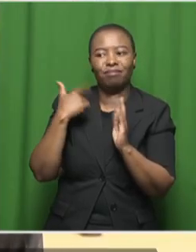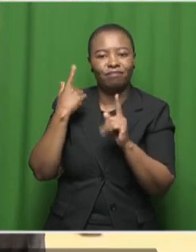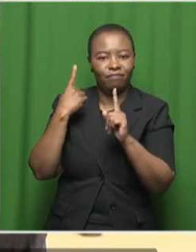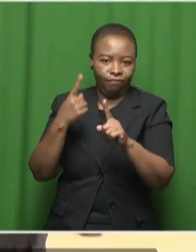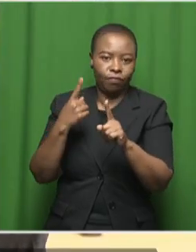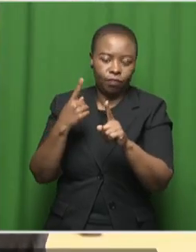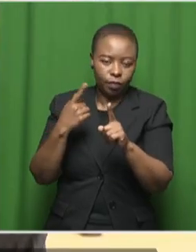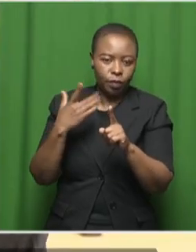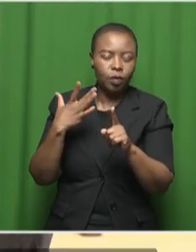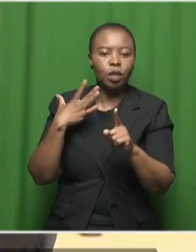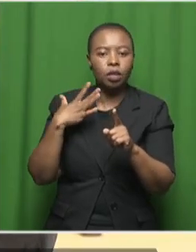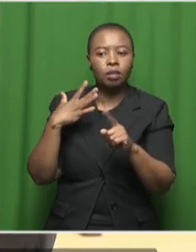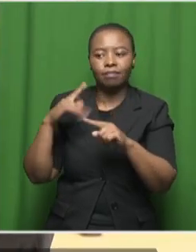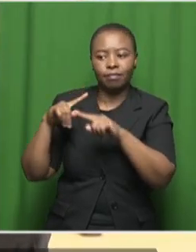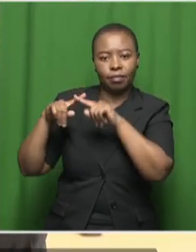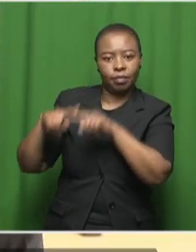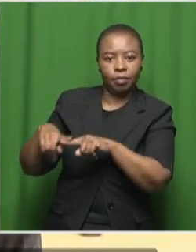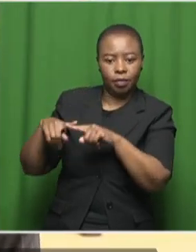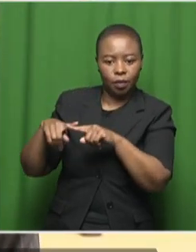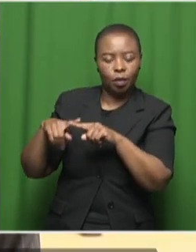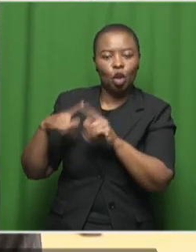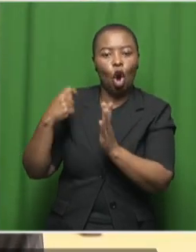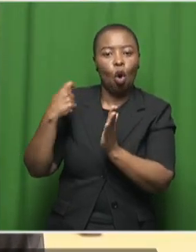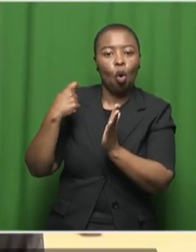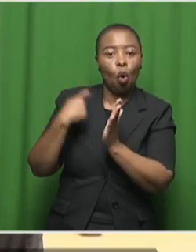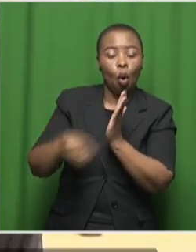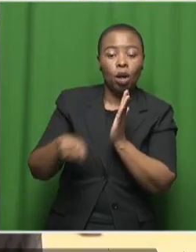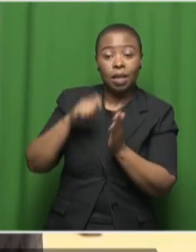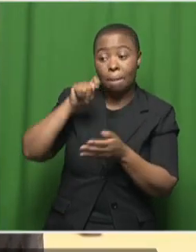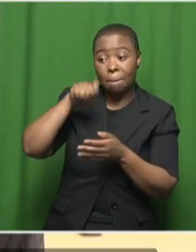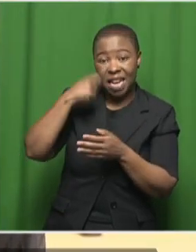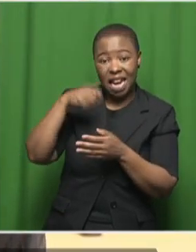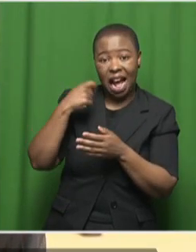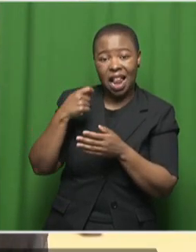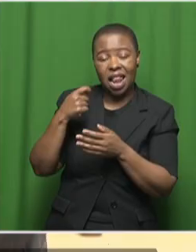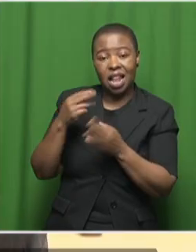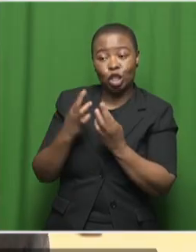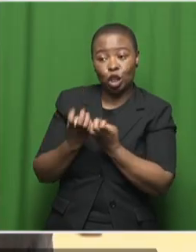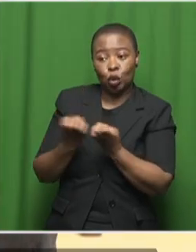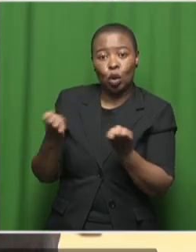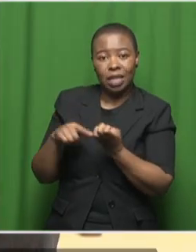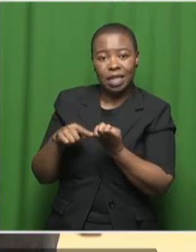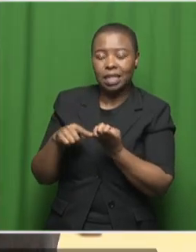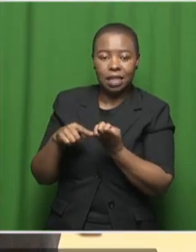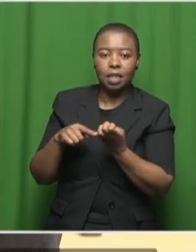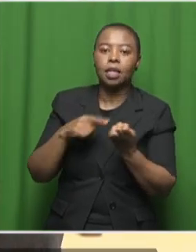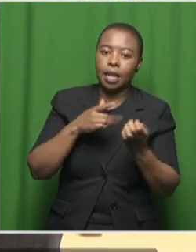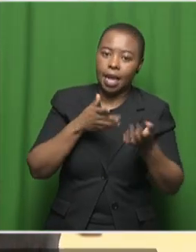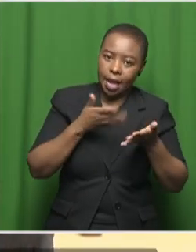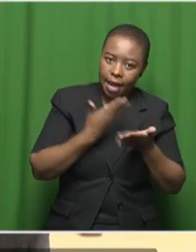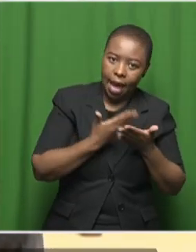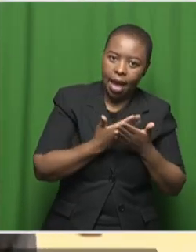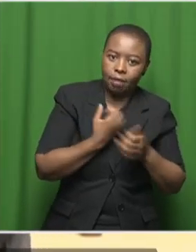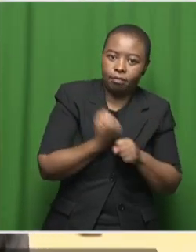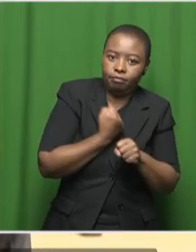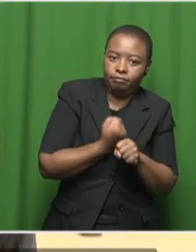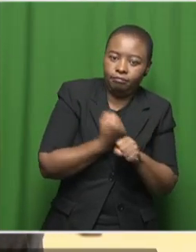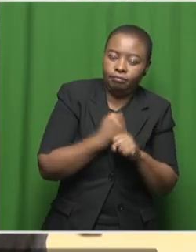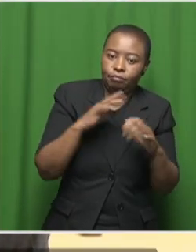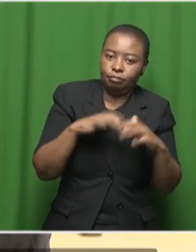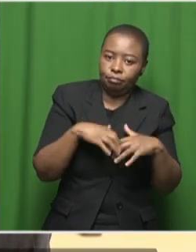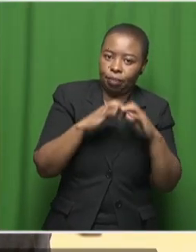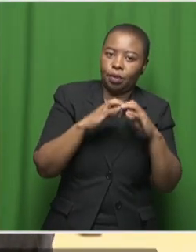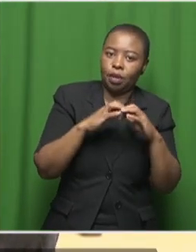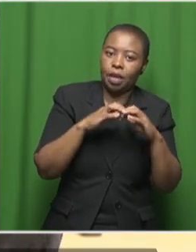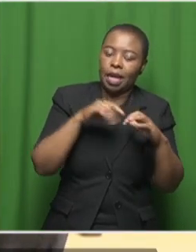reduce our reliance on important costly medical devices that we can produce those here locally to support our